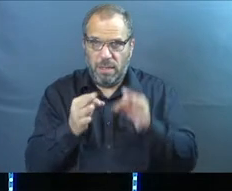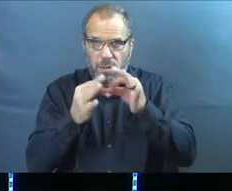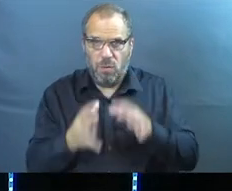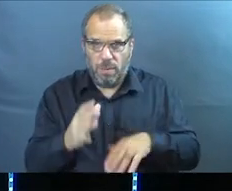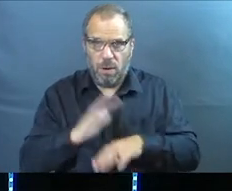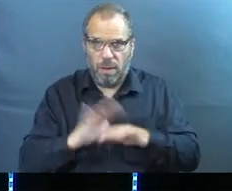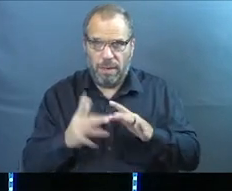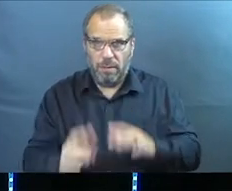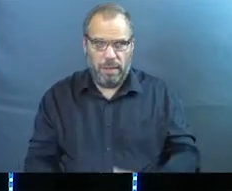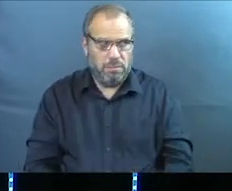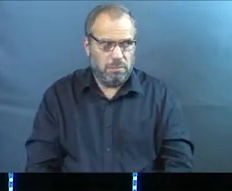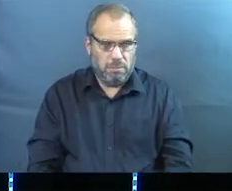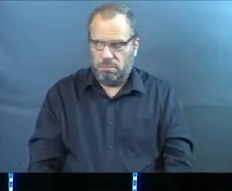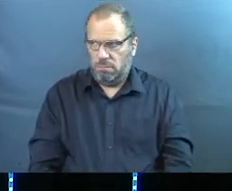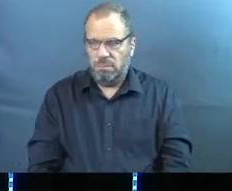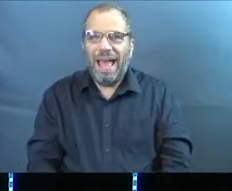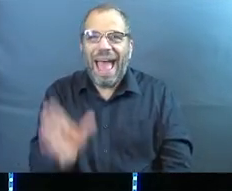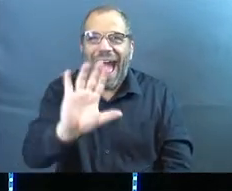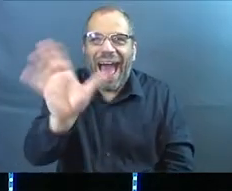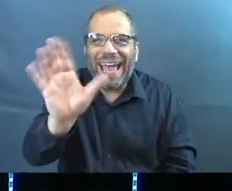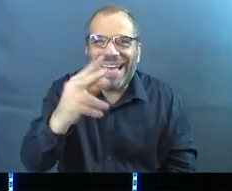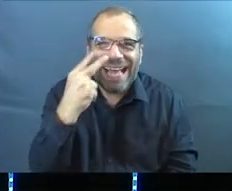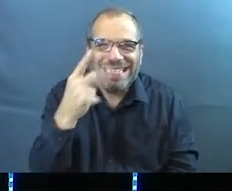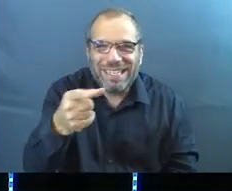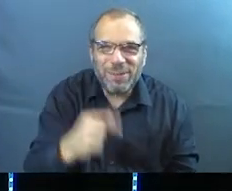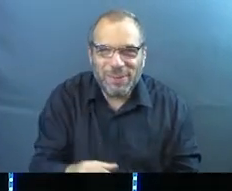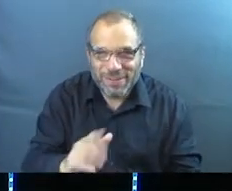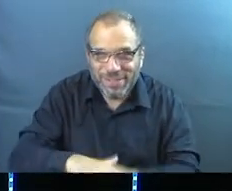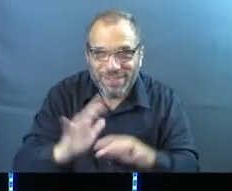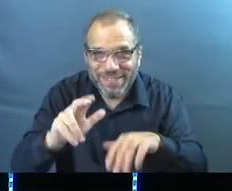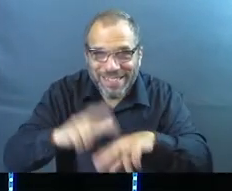Here's a question. Hey, you online folks, I see you.